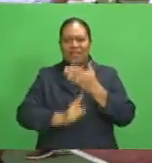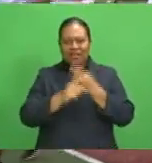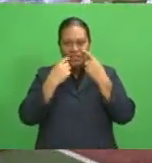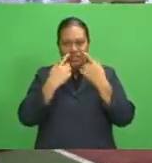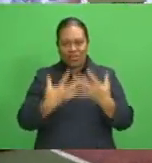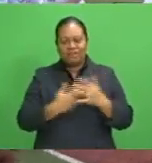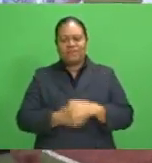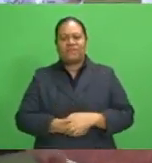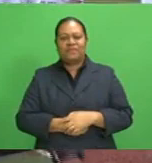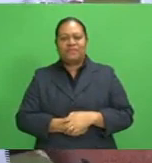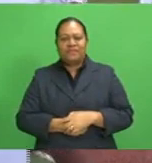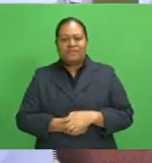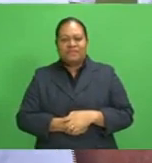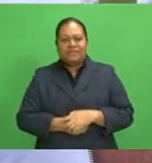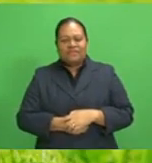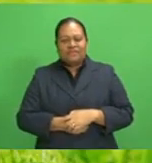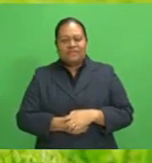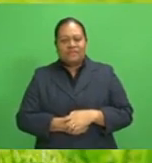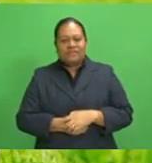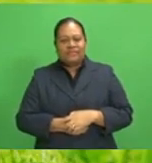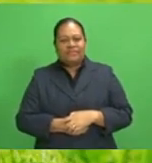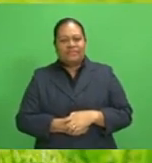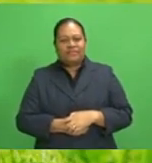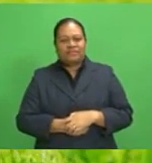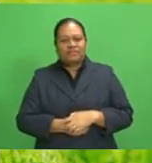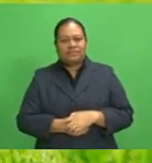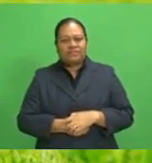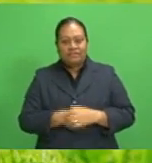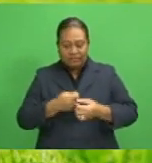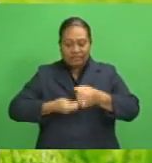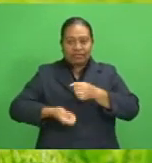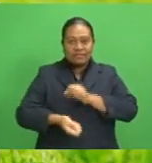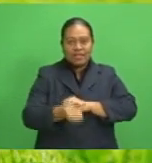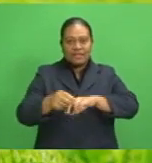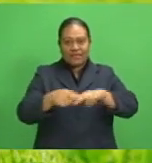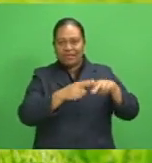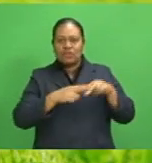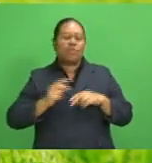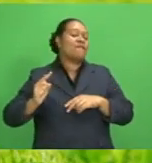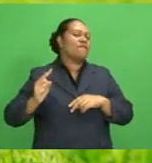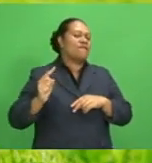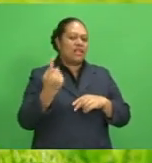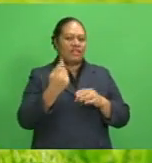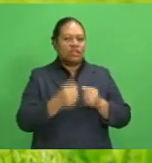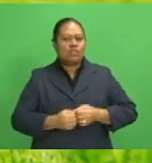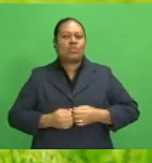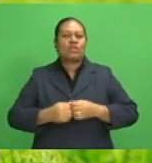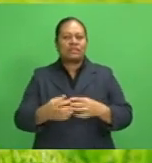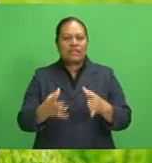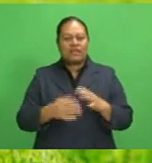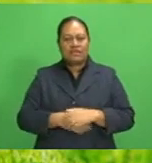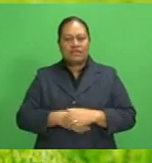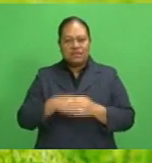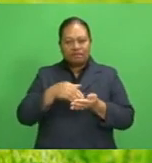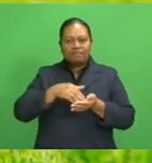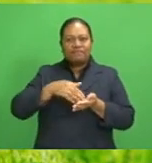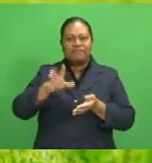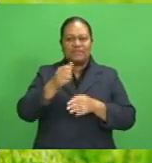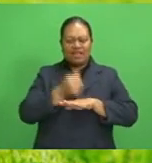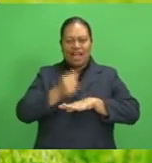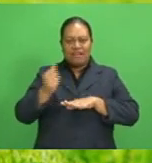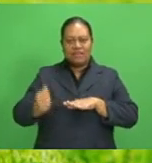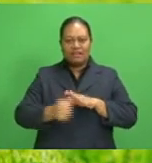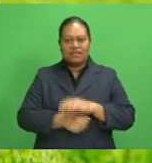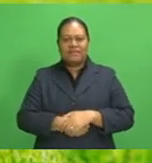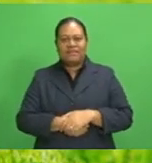Caroline Itavi, FBC Sports. Cricket Fiji will be the first sport to restart after being certified by government today.